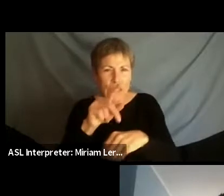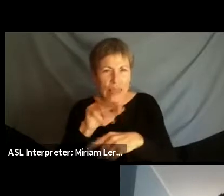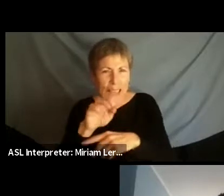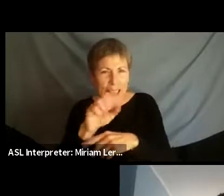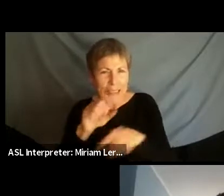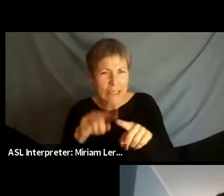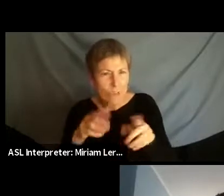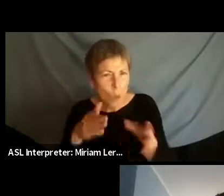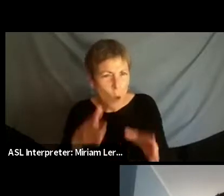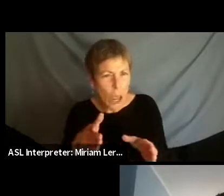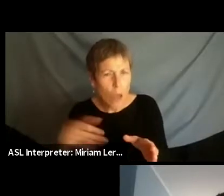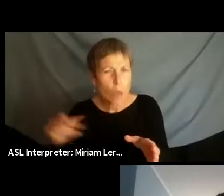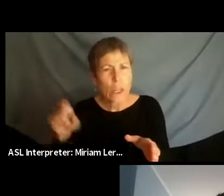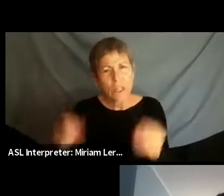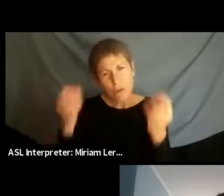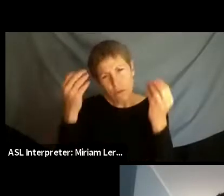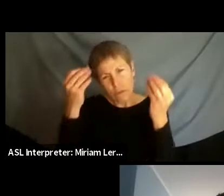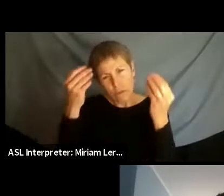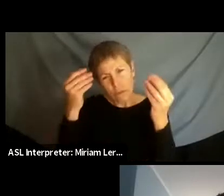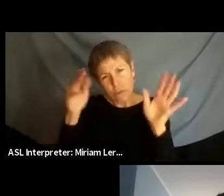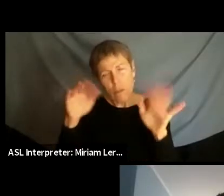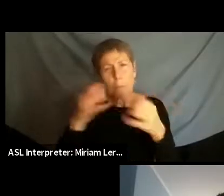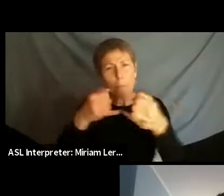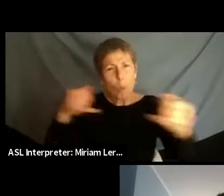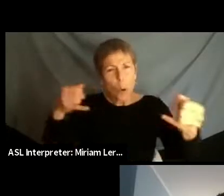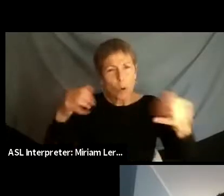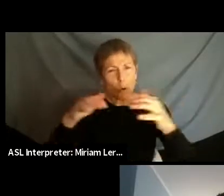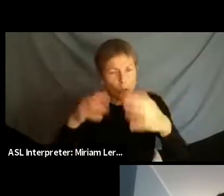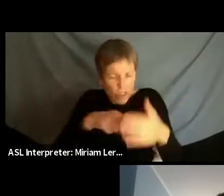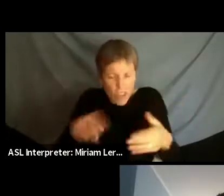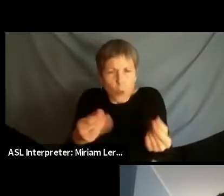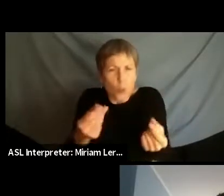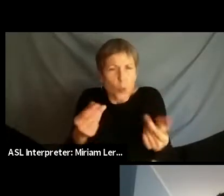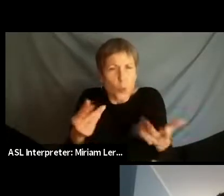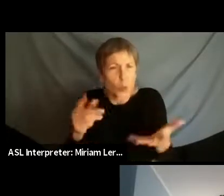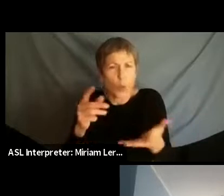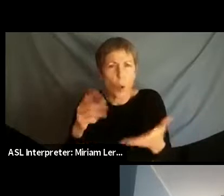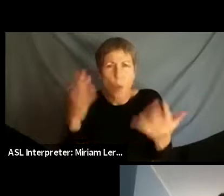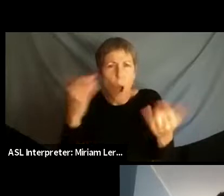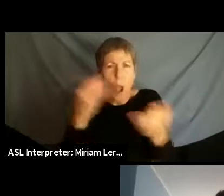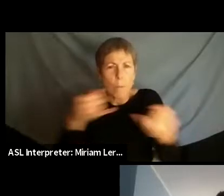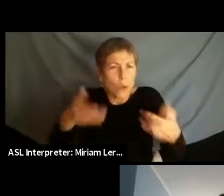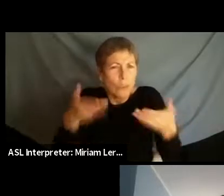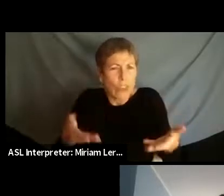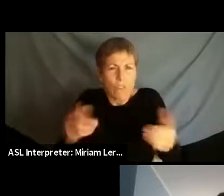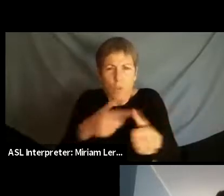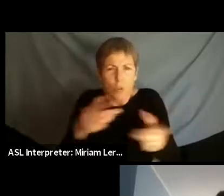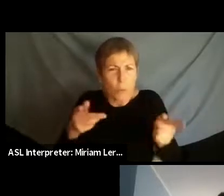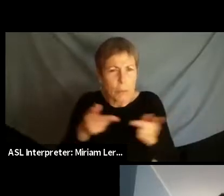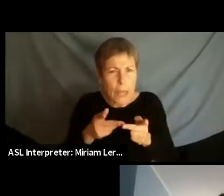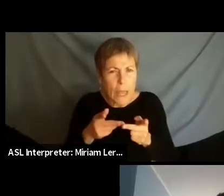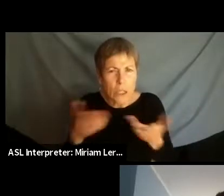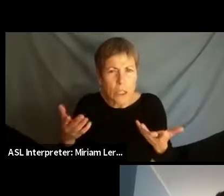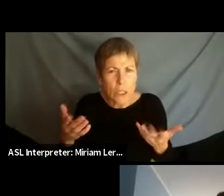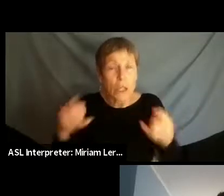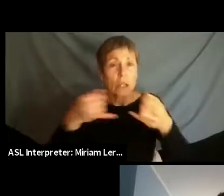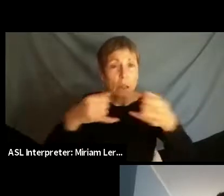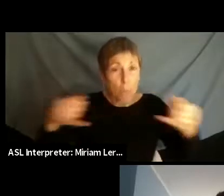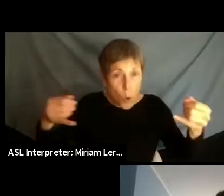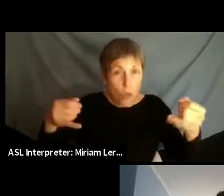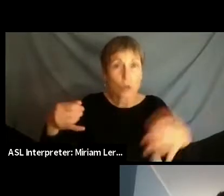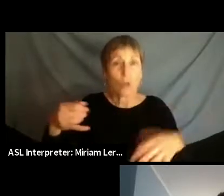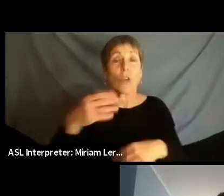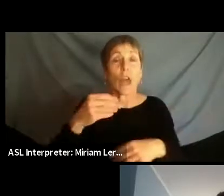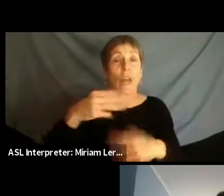understand how borders work, what work borders do, not only geopolitical borders, but also social and